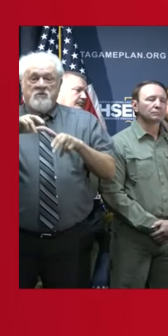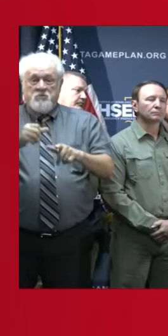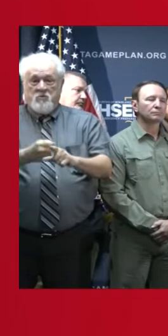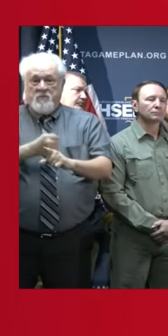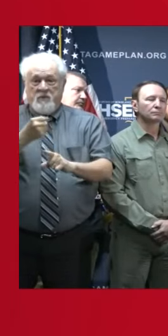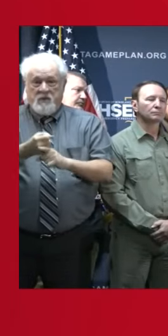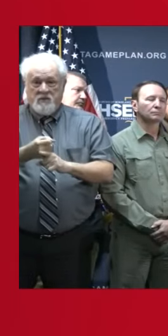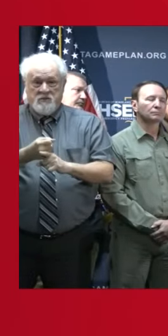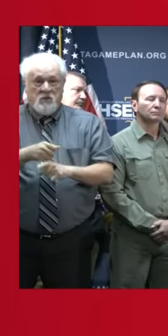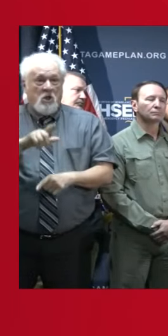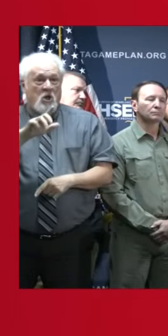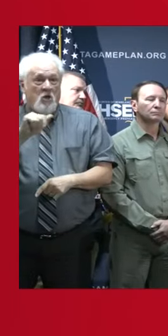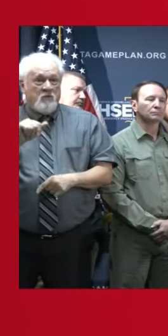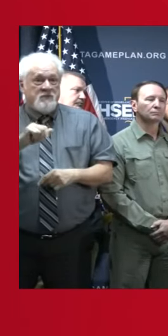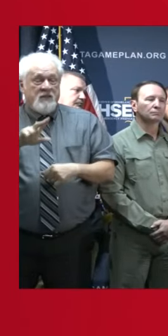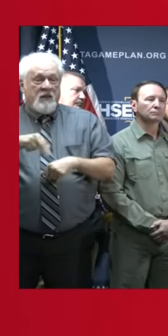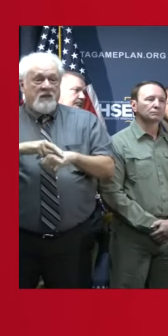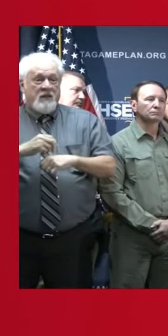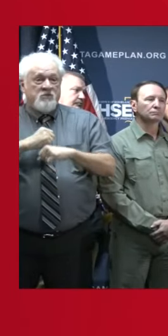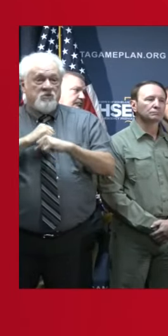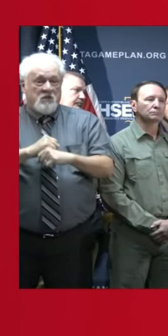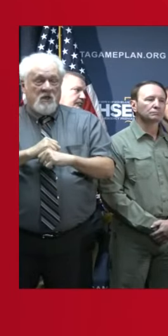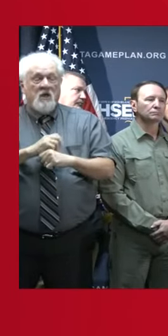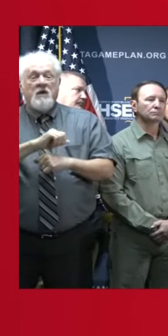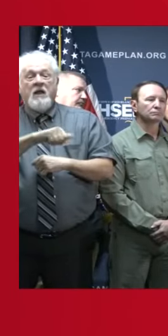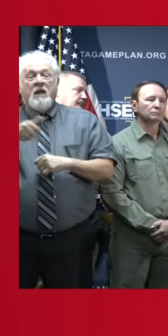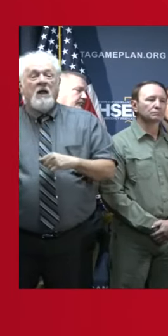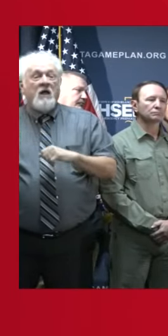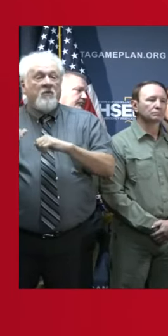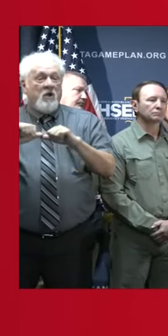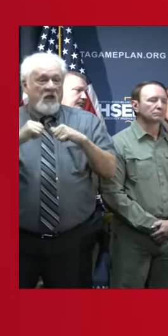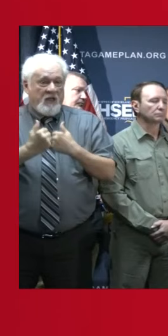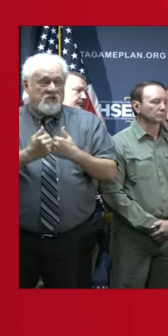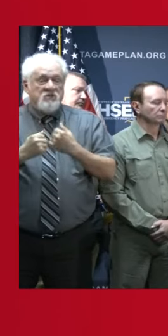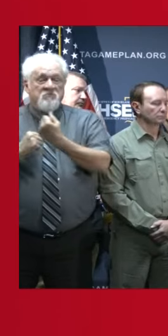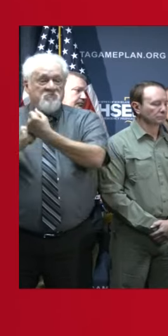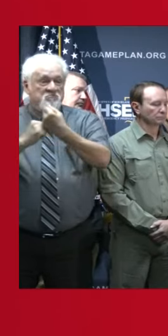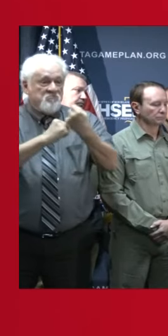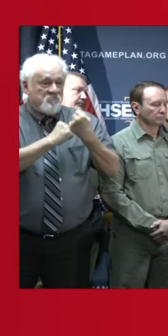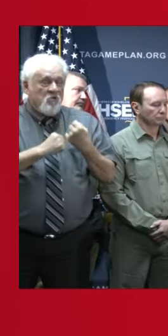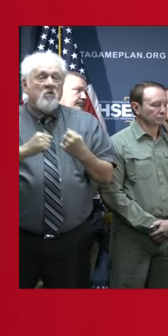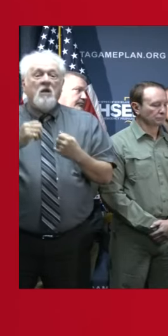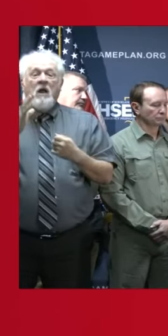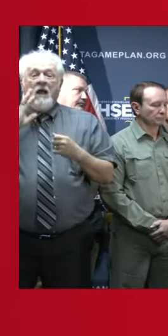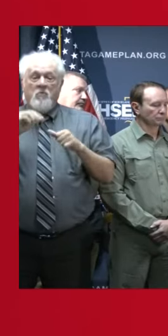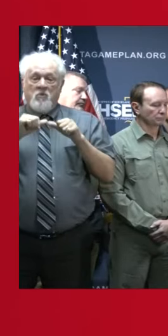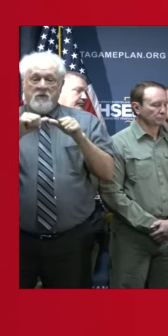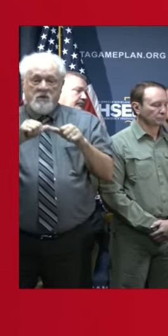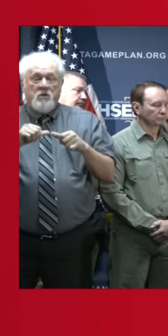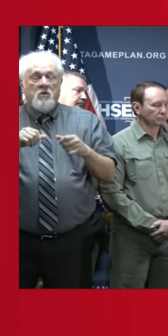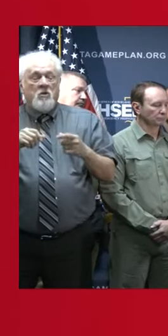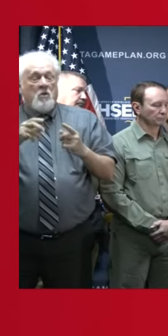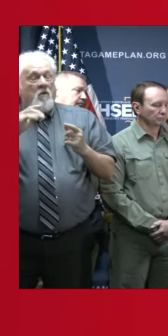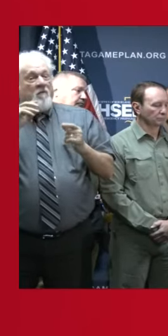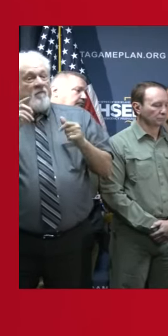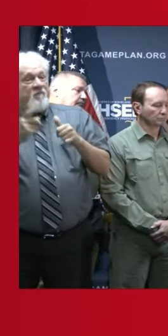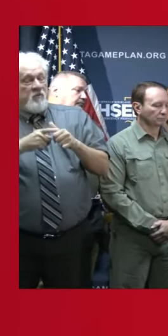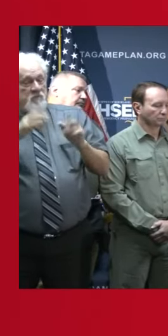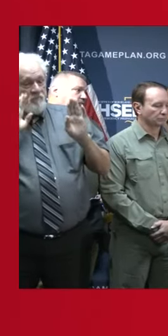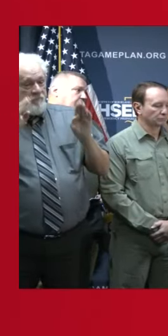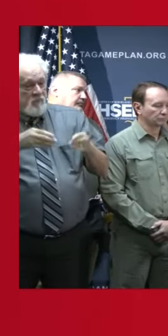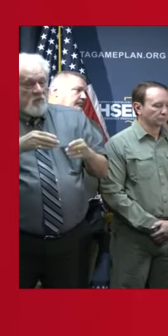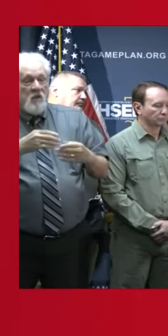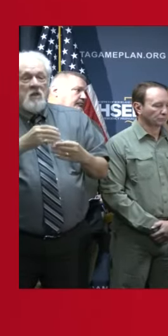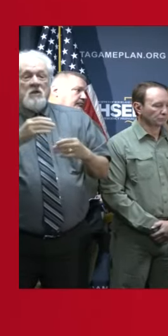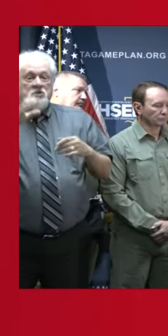The Louisiana National Guard is supporting civil authorities and other agencies and will continue these efforts with a focus on search and rescue. To assist with